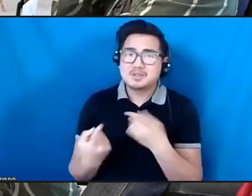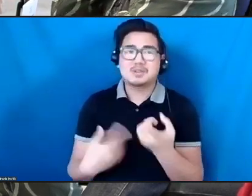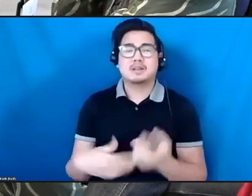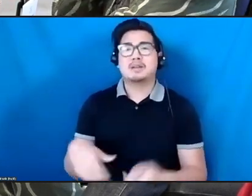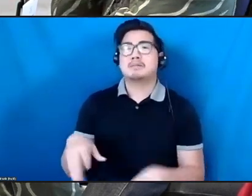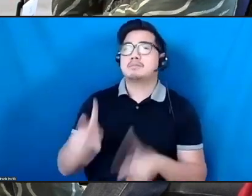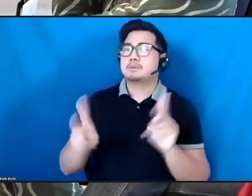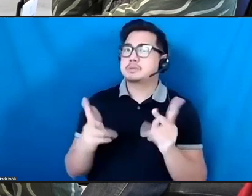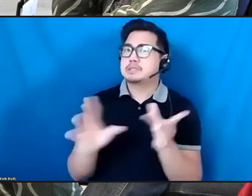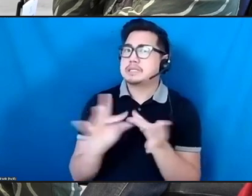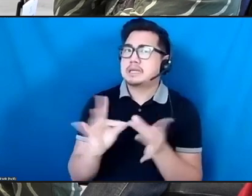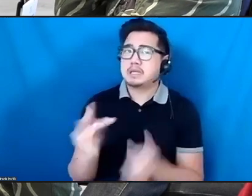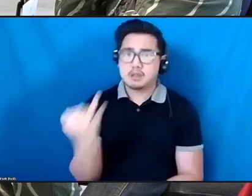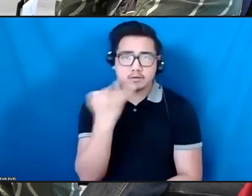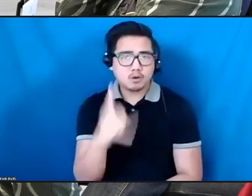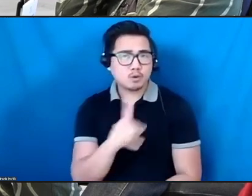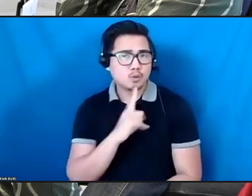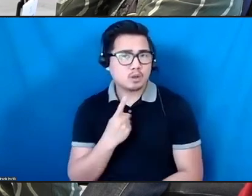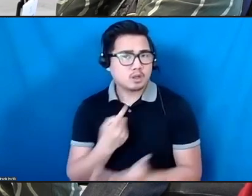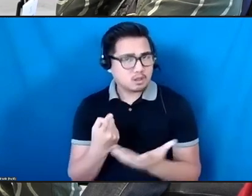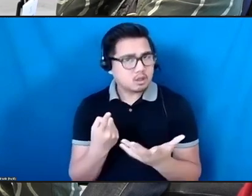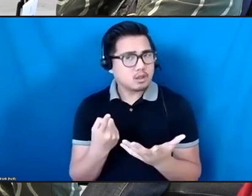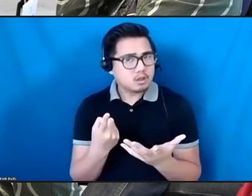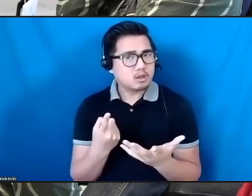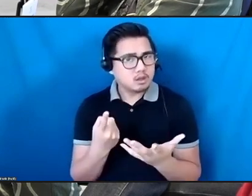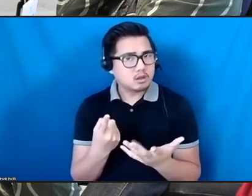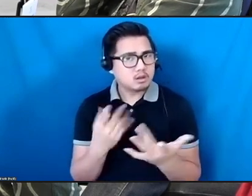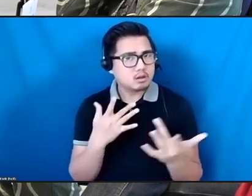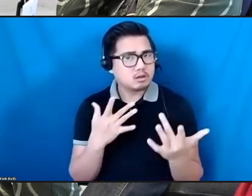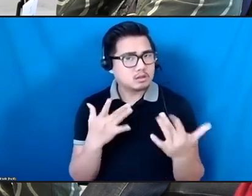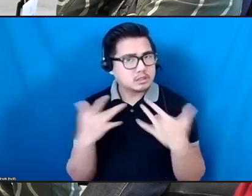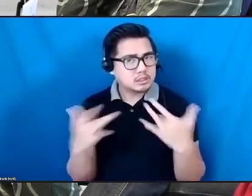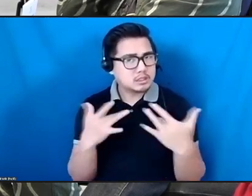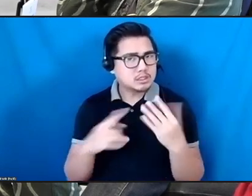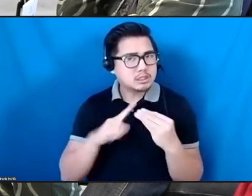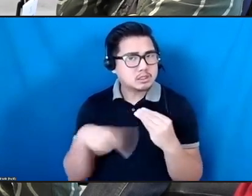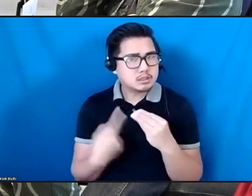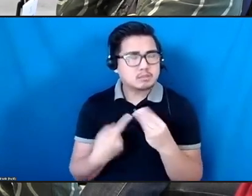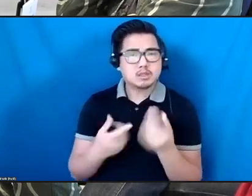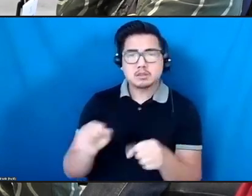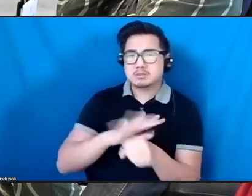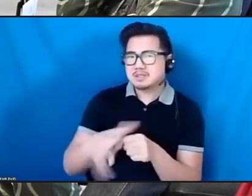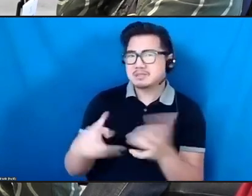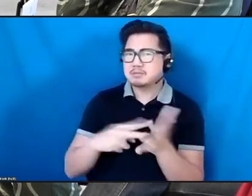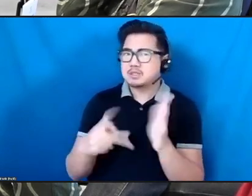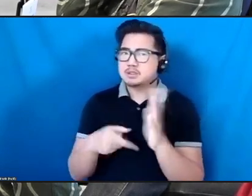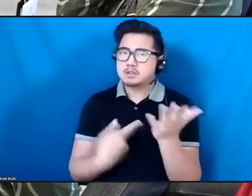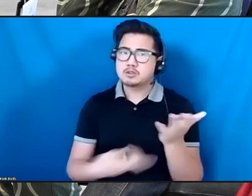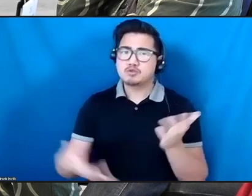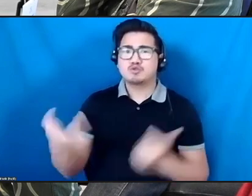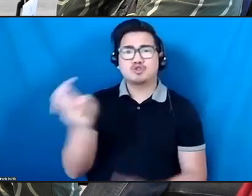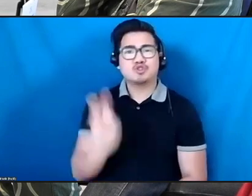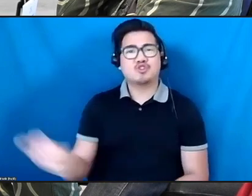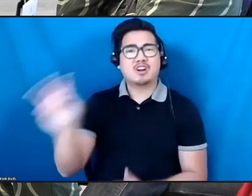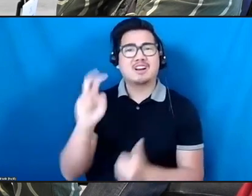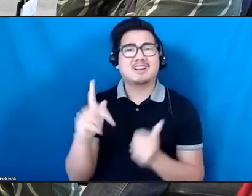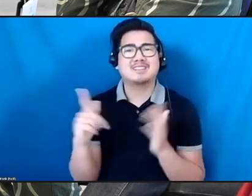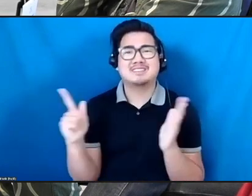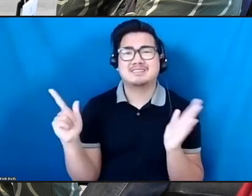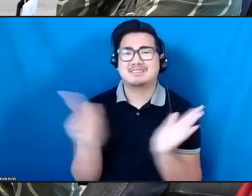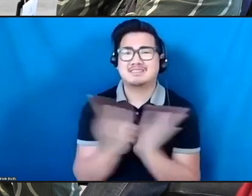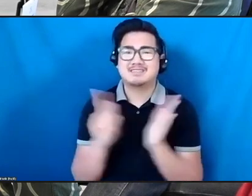with so, so, so few opportunities for actual in-person exchange for our